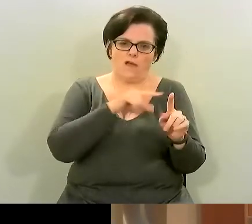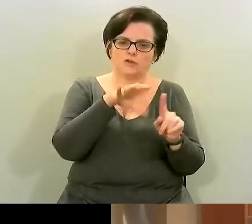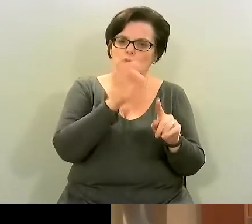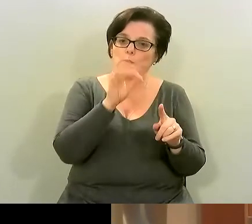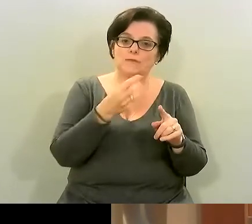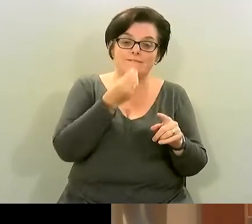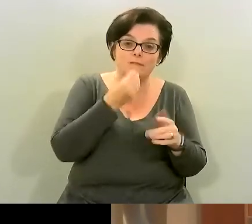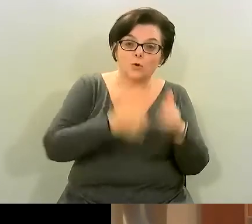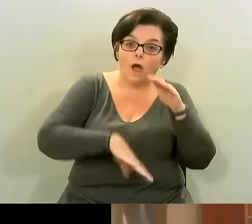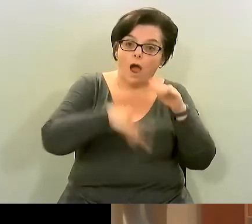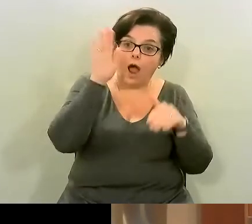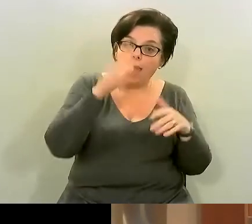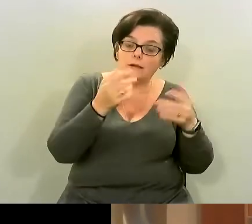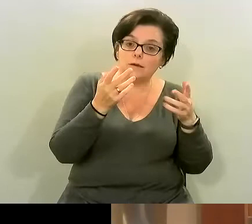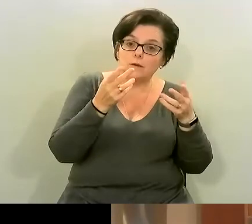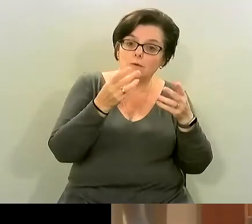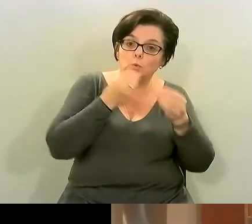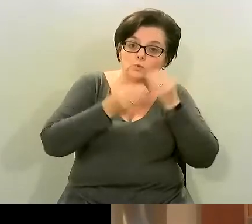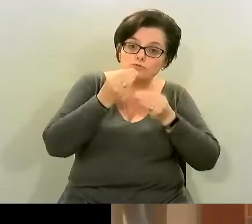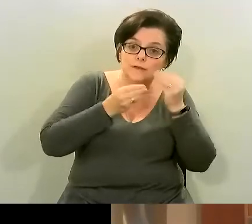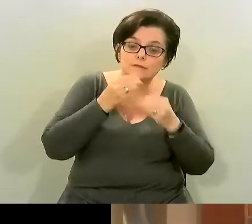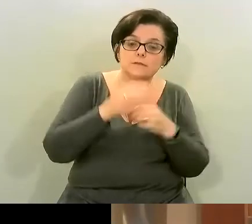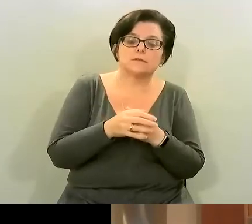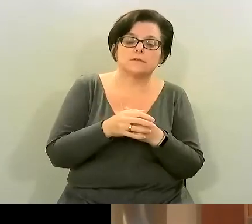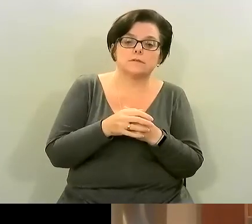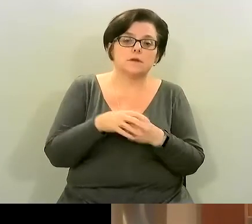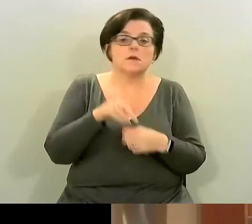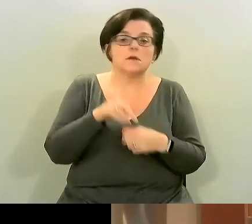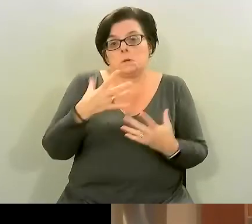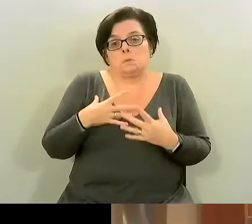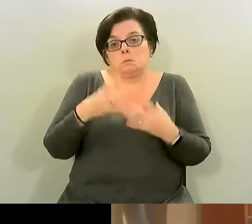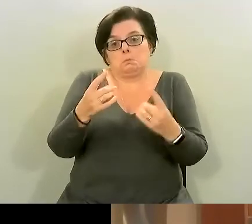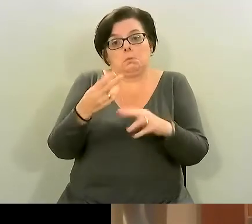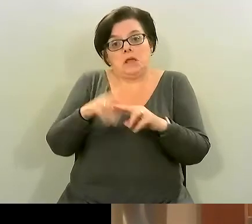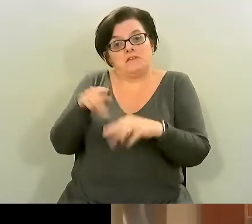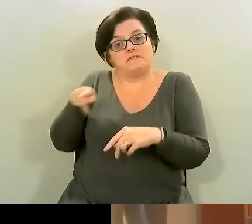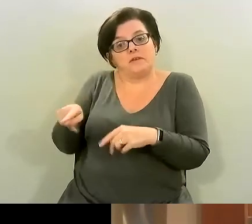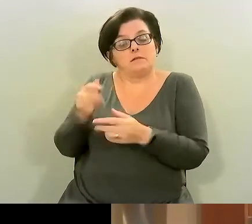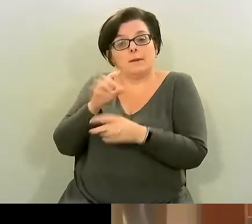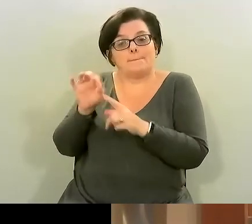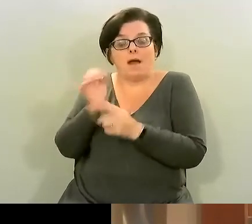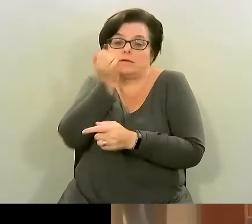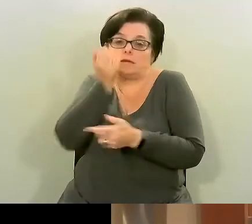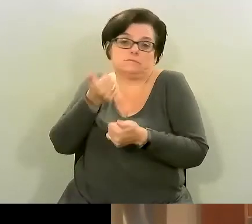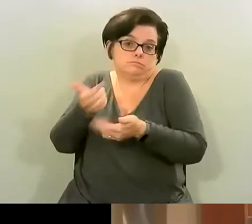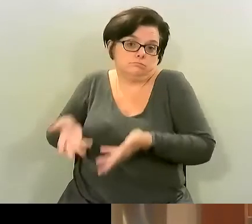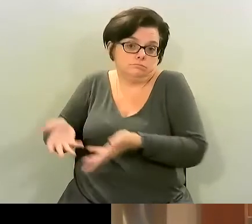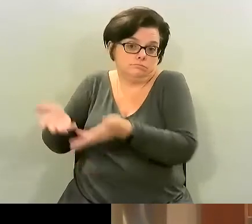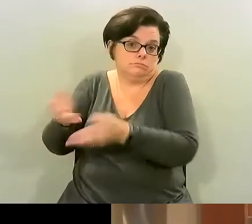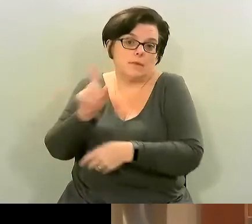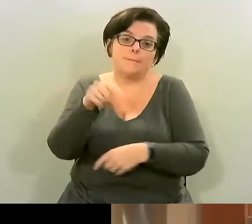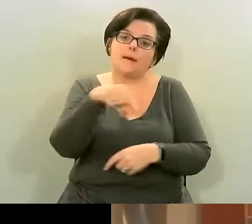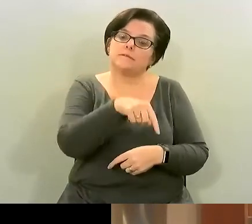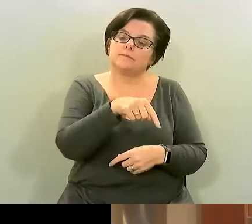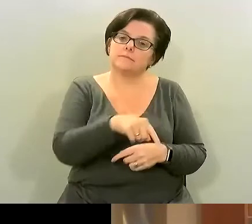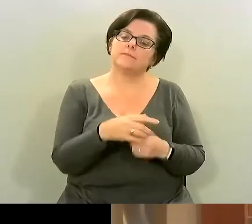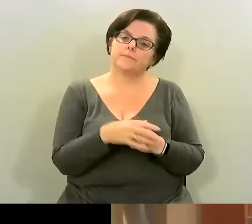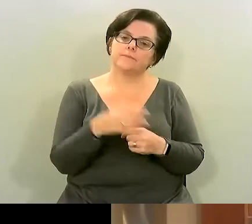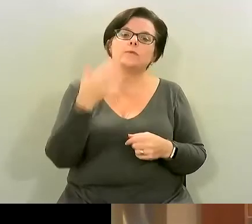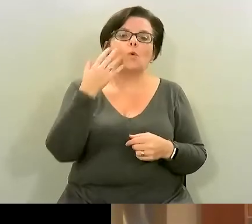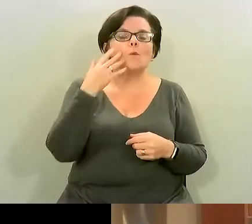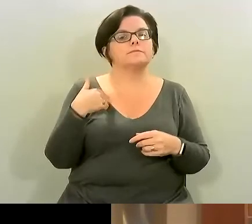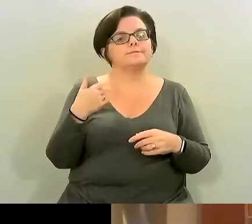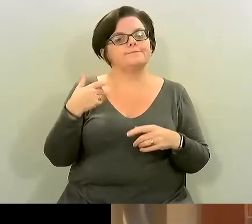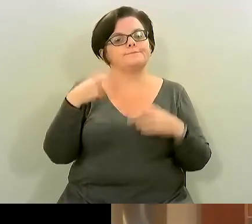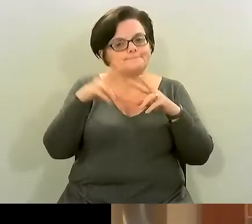pine nuts in moderation and a pesto great choice if that's your go-to nut um you know when when i wrote my book i went